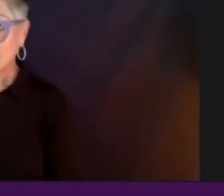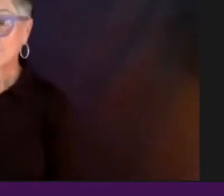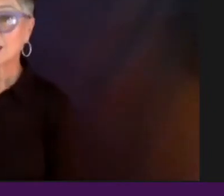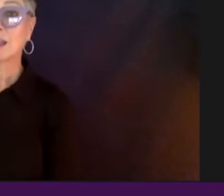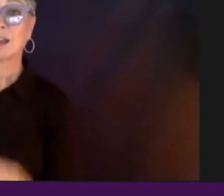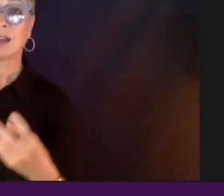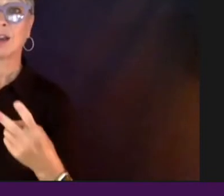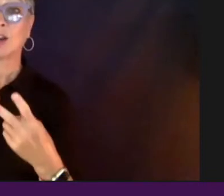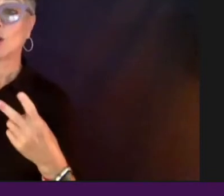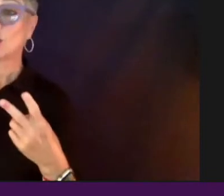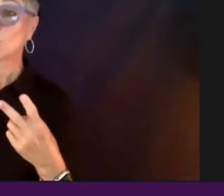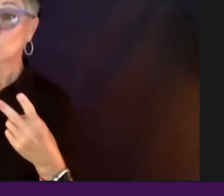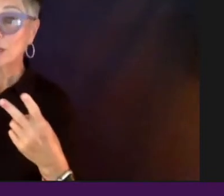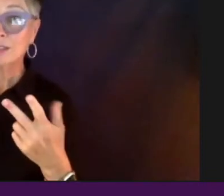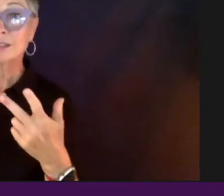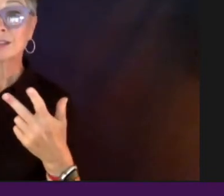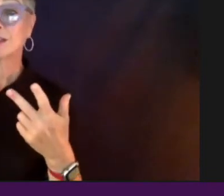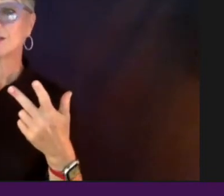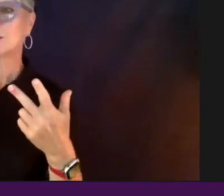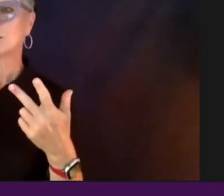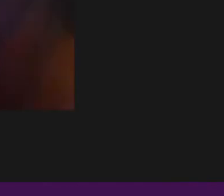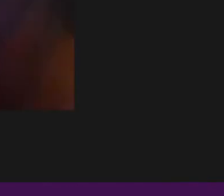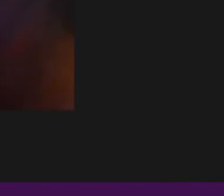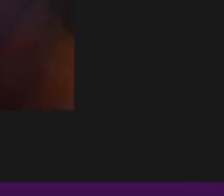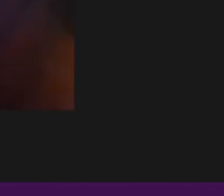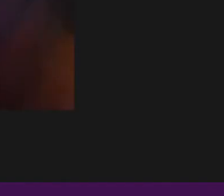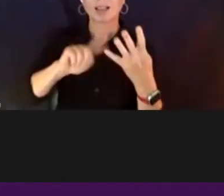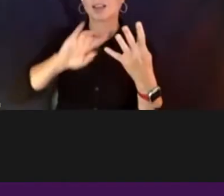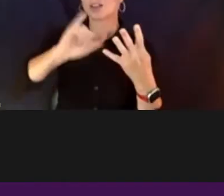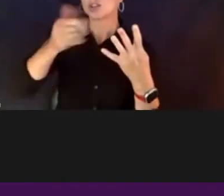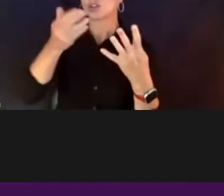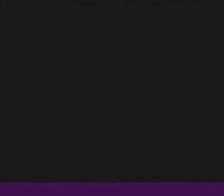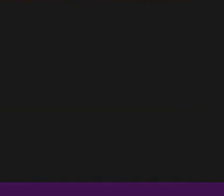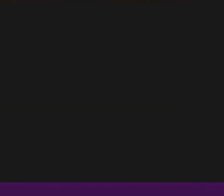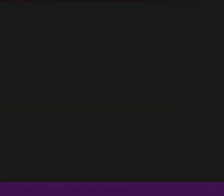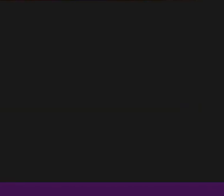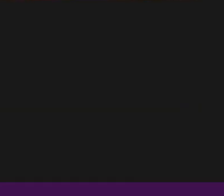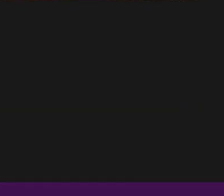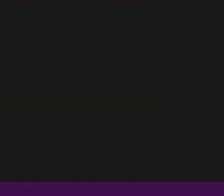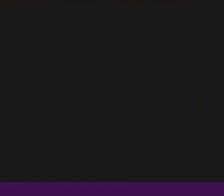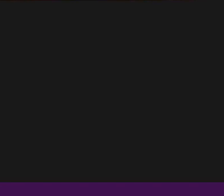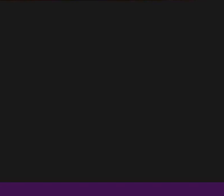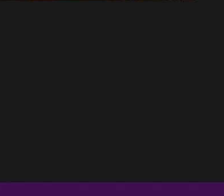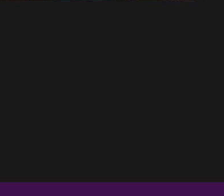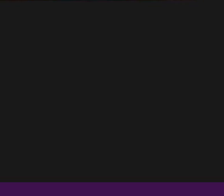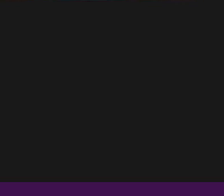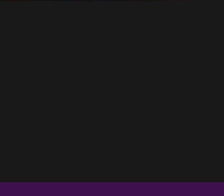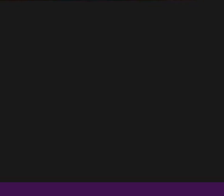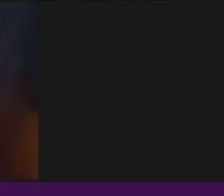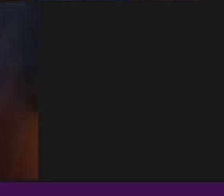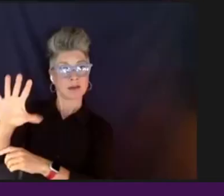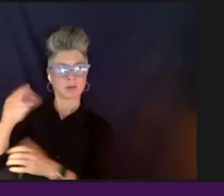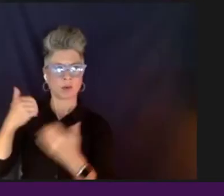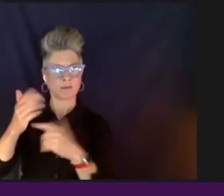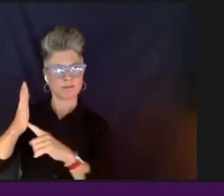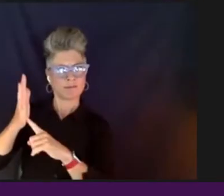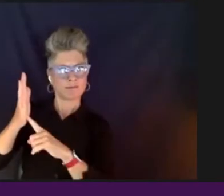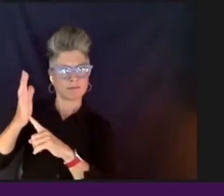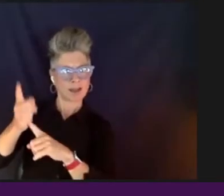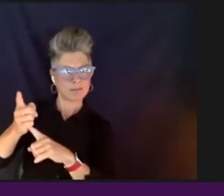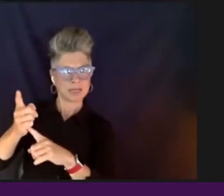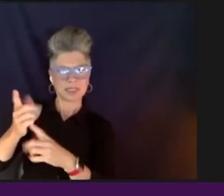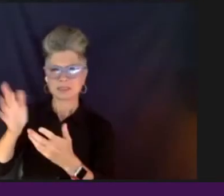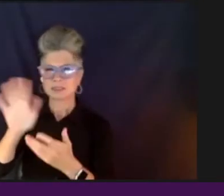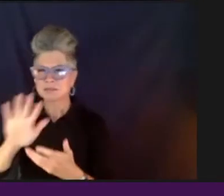Um, I'm gonna call everybody back on. We're actually, we have about six, five, 10 more minutes or so, uh,